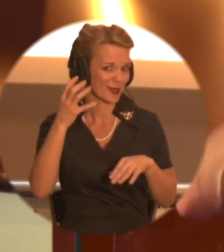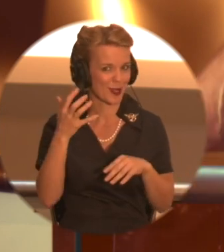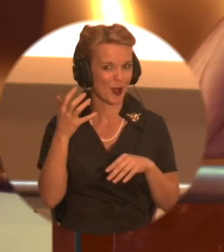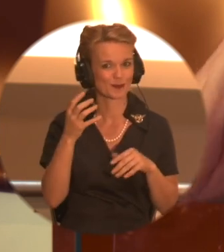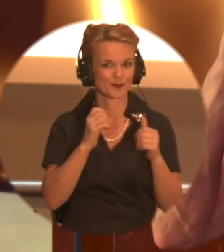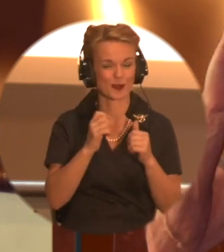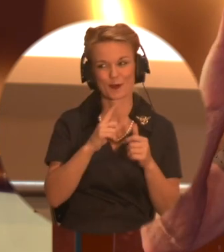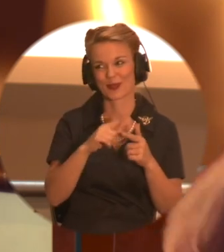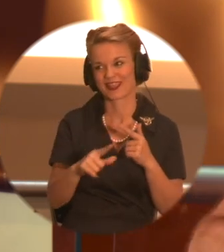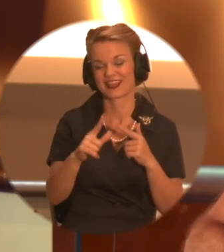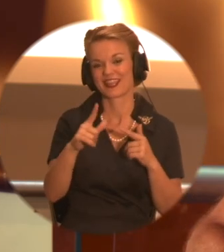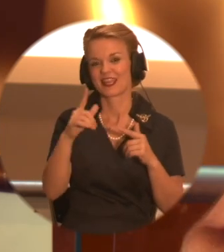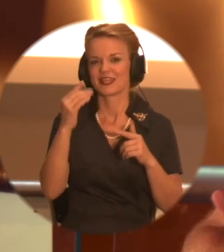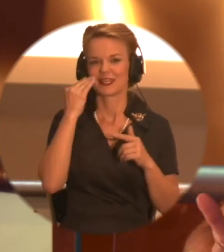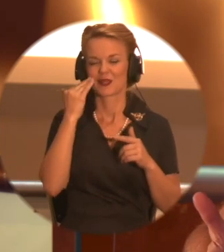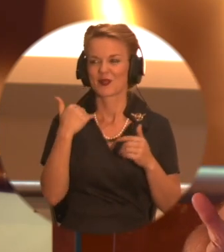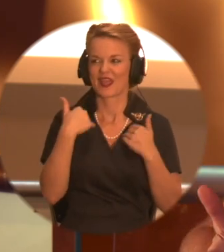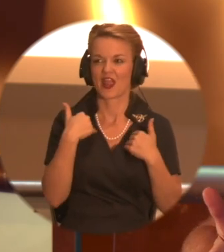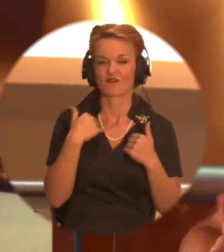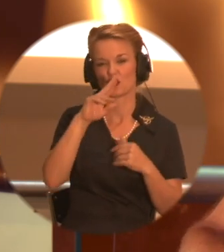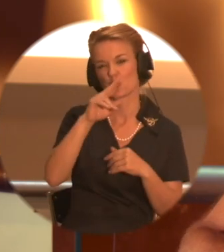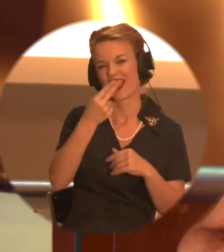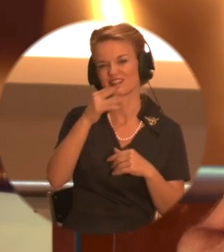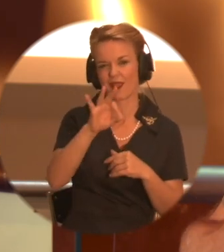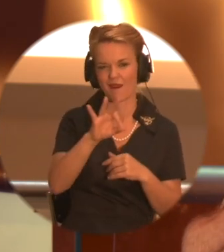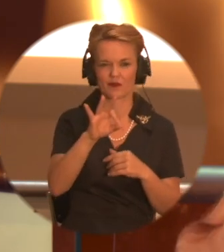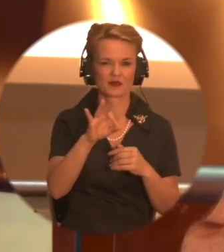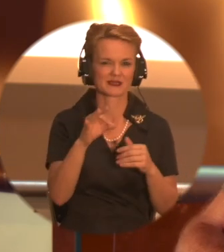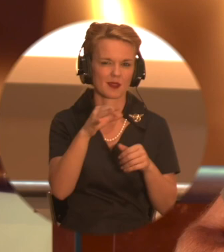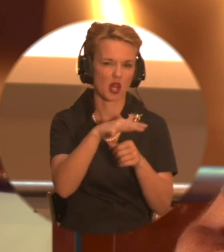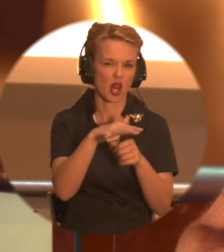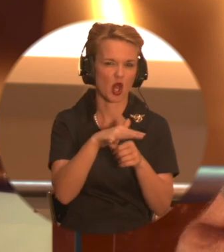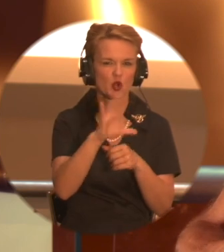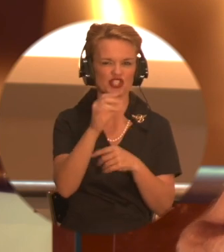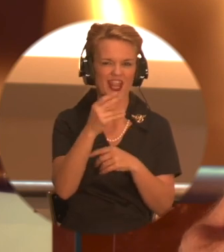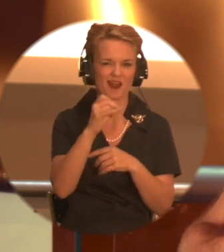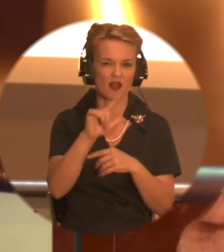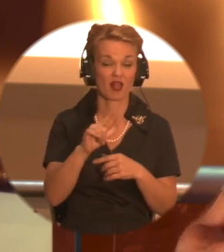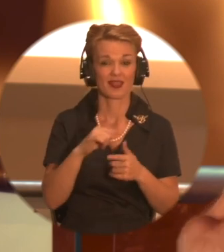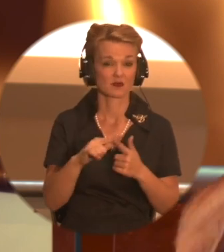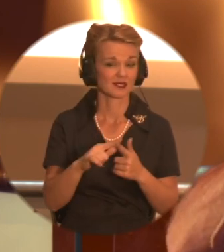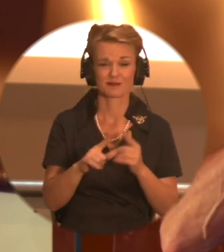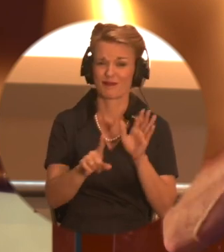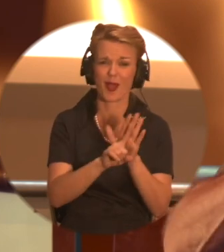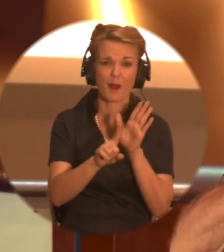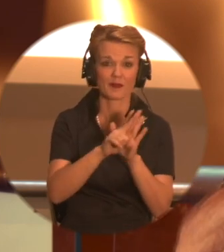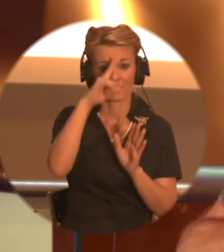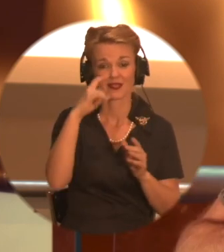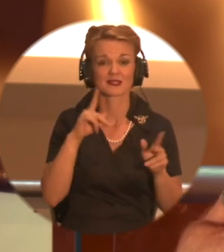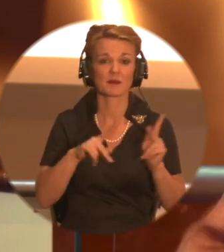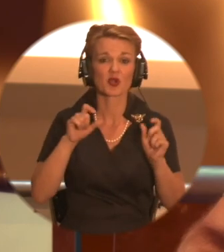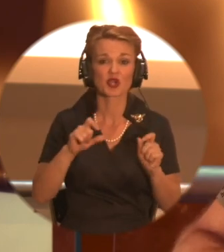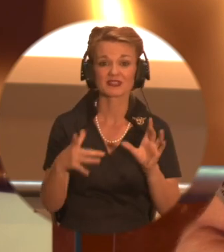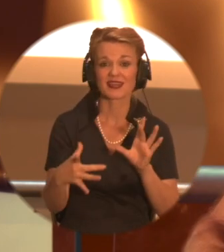UHF, remember the little round antennas? Oh UHF. We were one of the only channels and it was enormously popular because people loved getting the chance to connect one-on-one